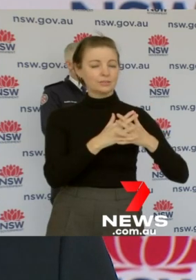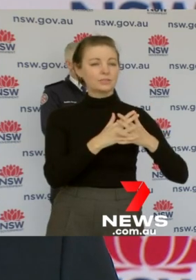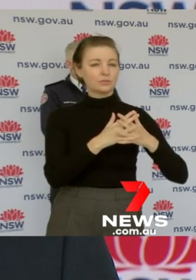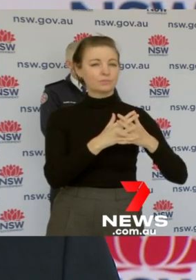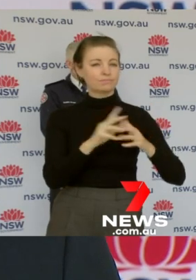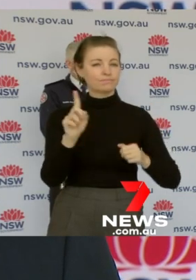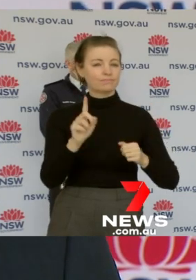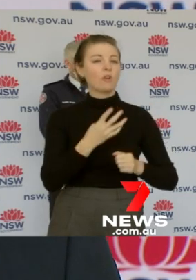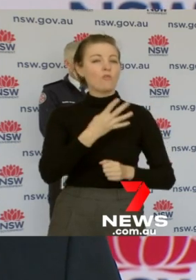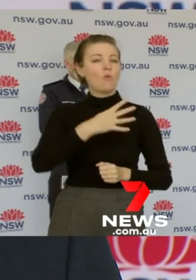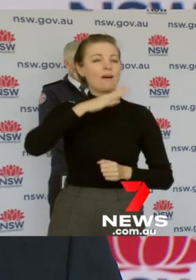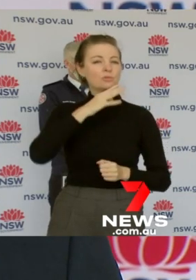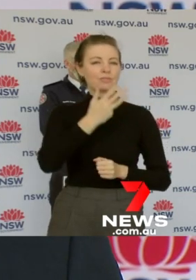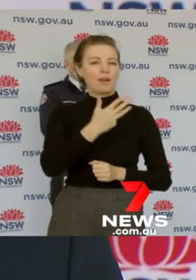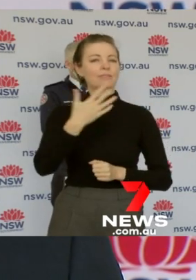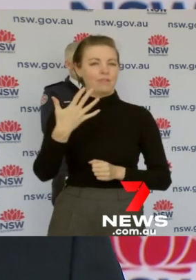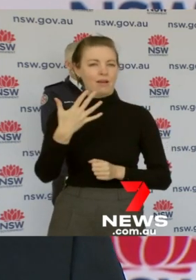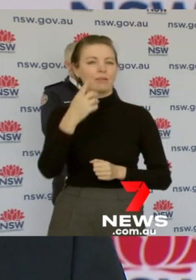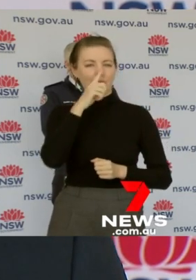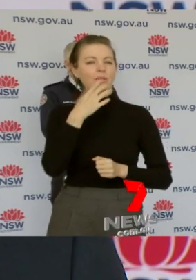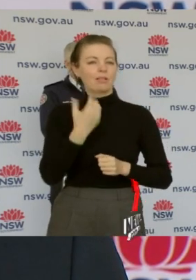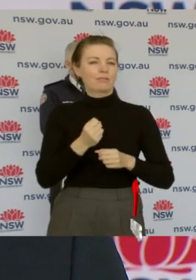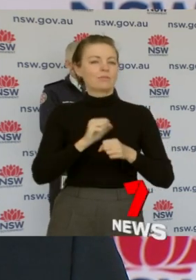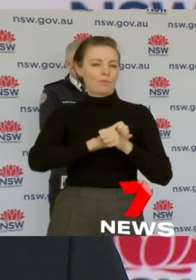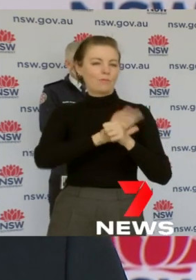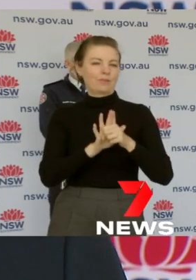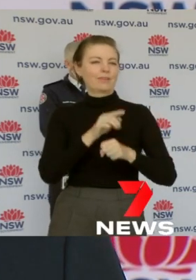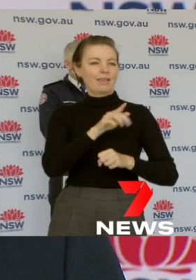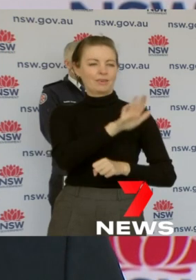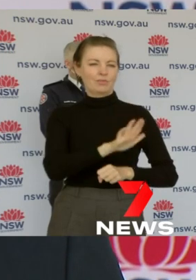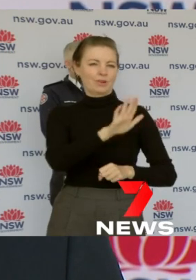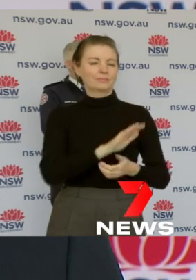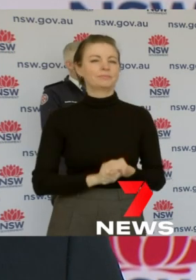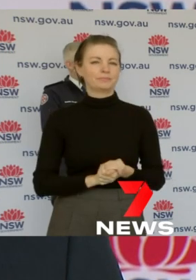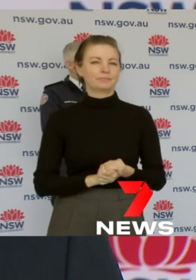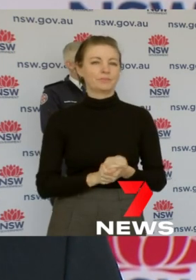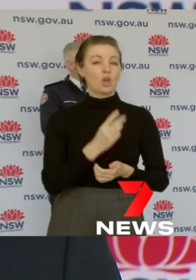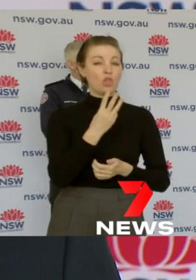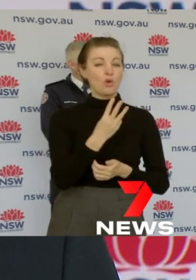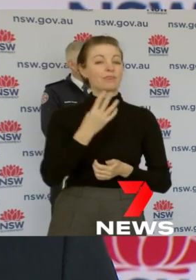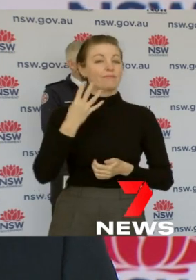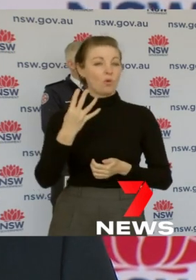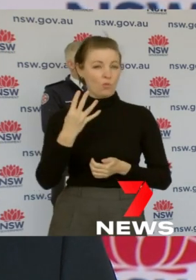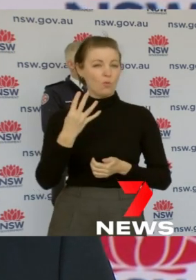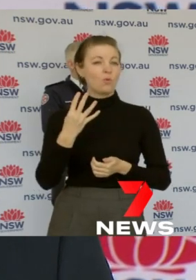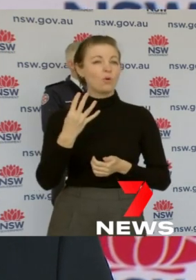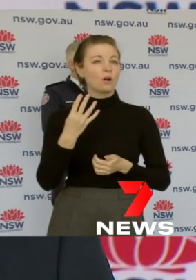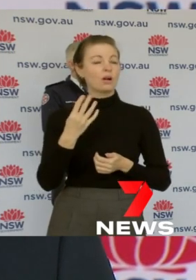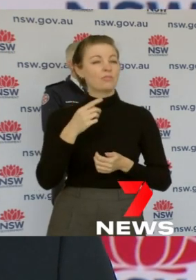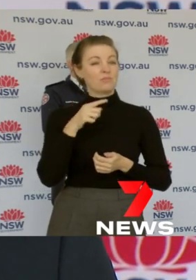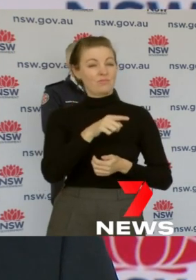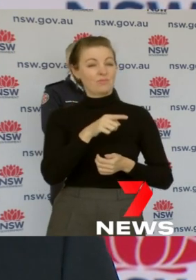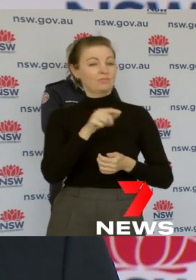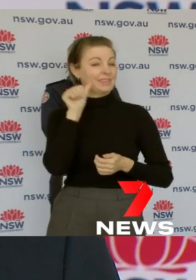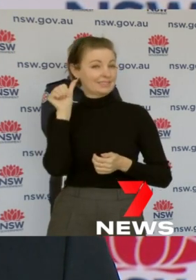495 cases. 34 of those cases that were reported to 8pm